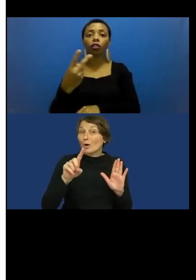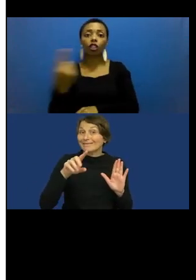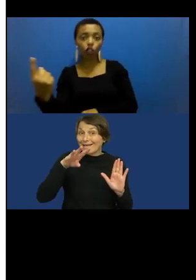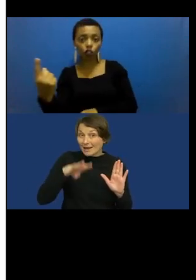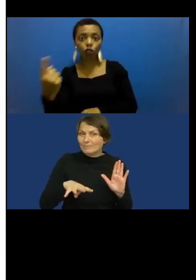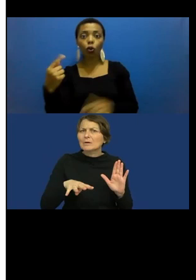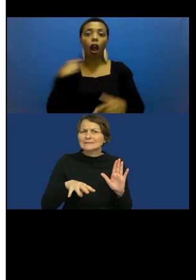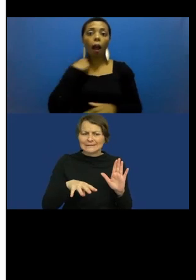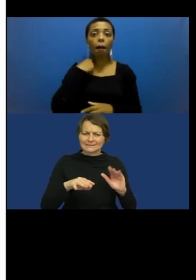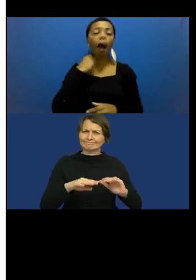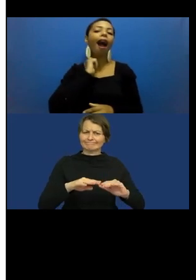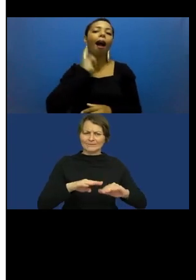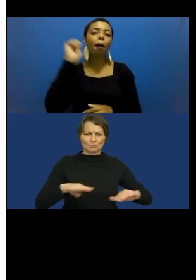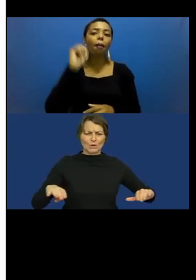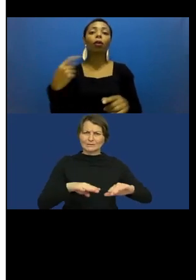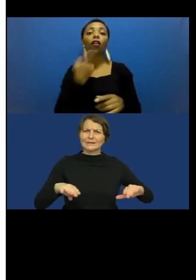society.